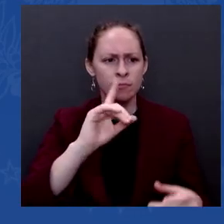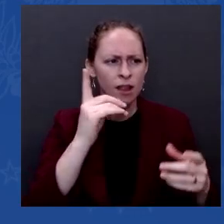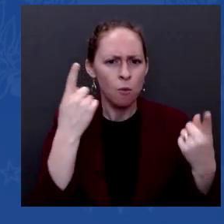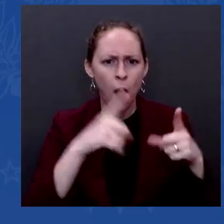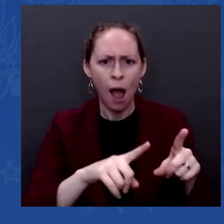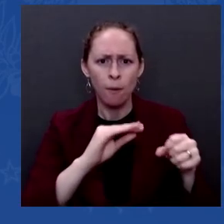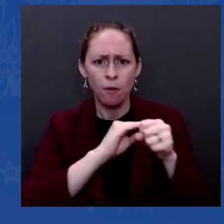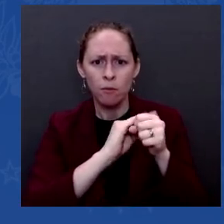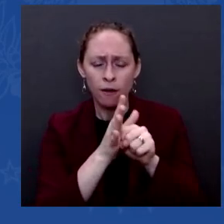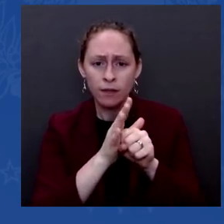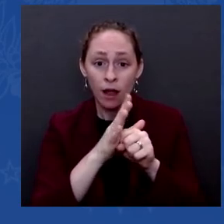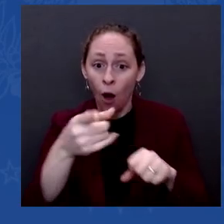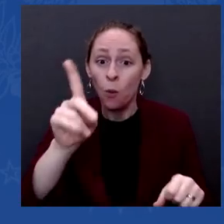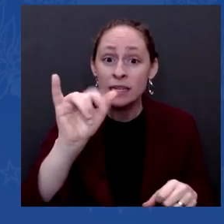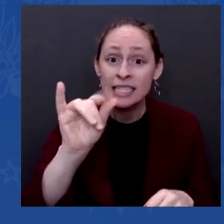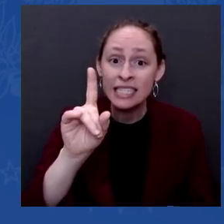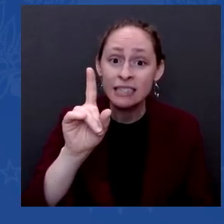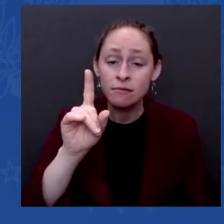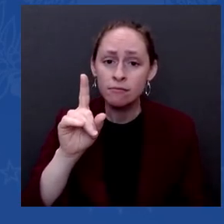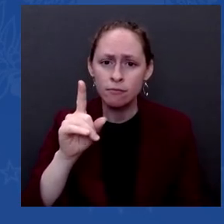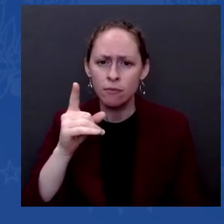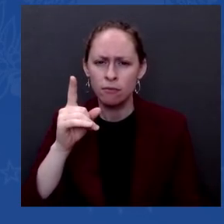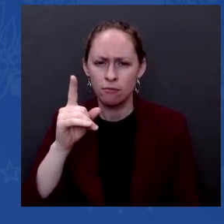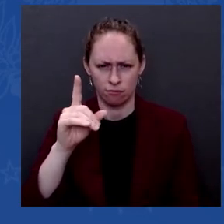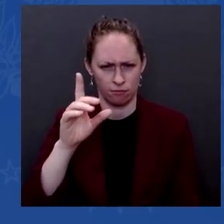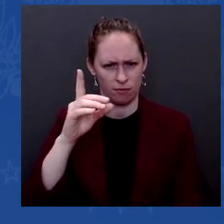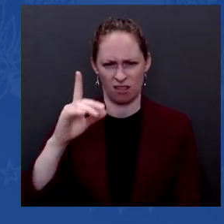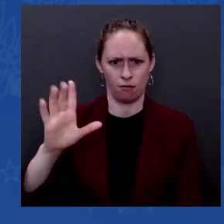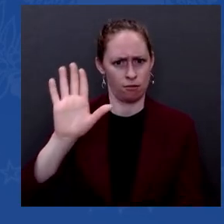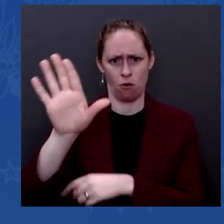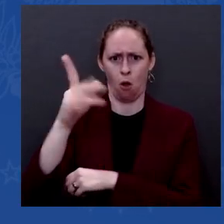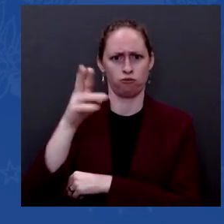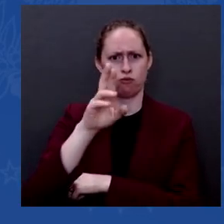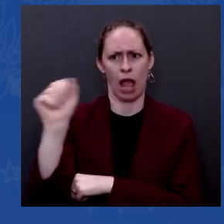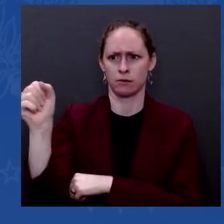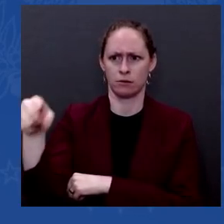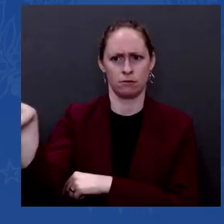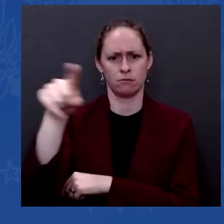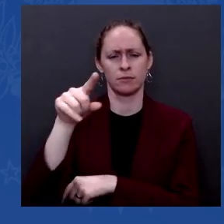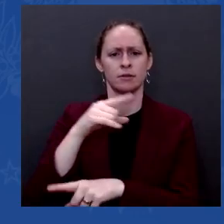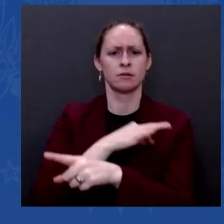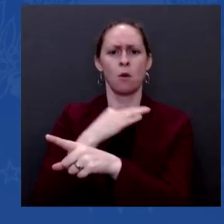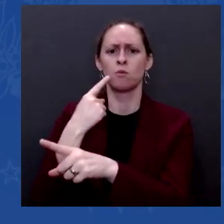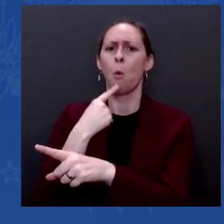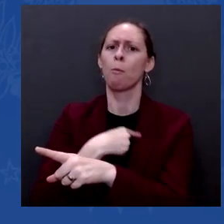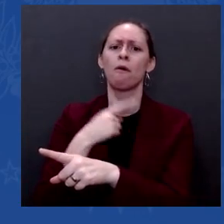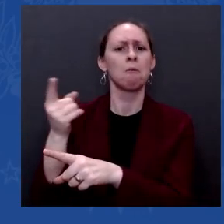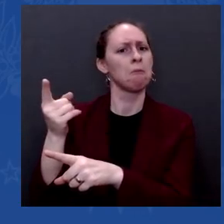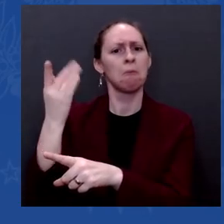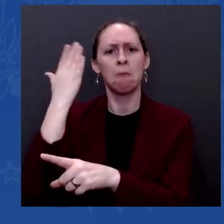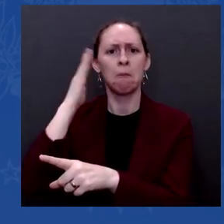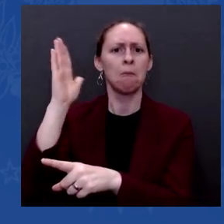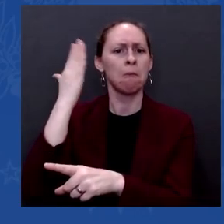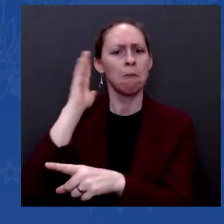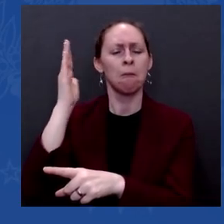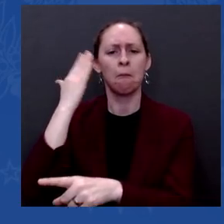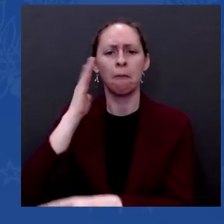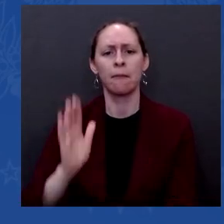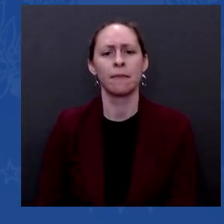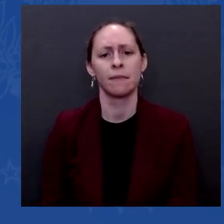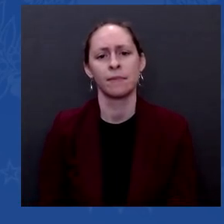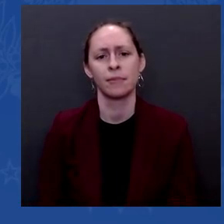staff was unaware of that? And what did you say to the Chinese president? And they weren't with me the entire time. Look, I I